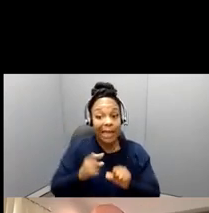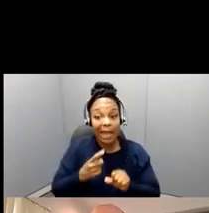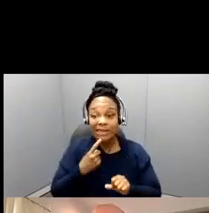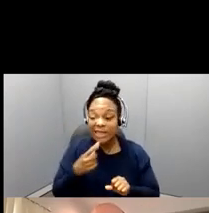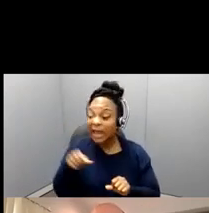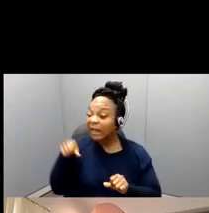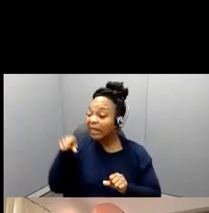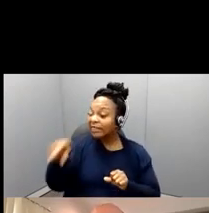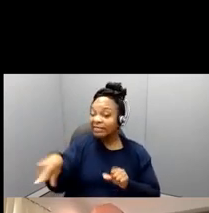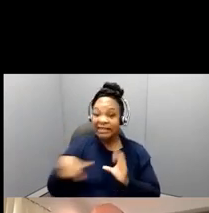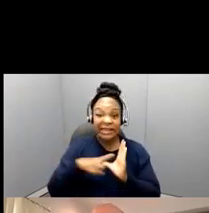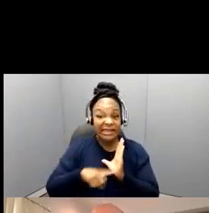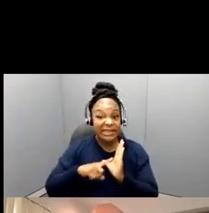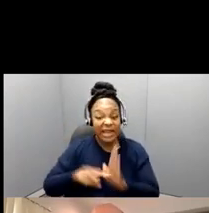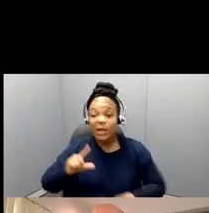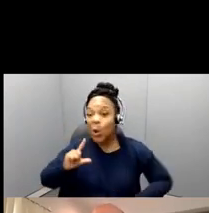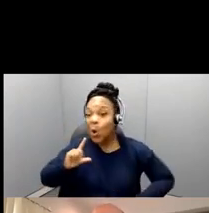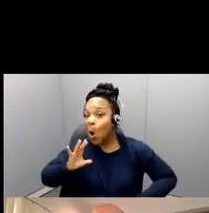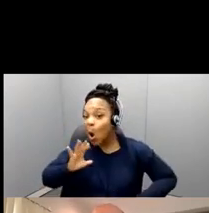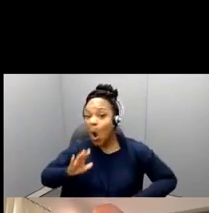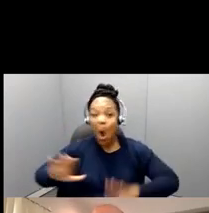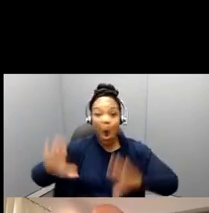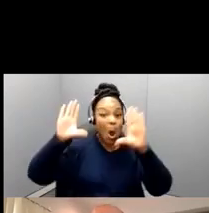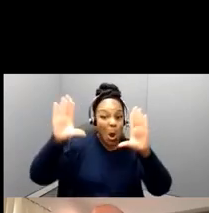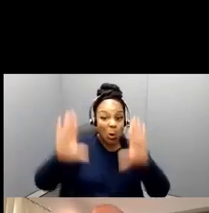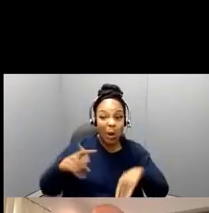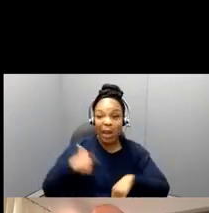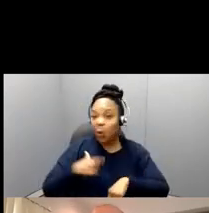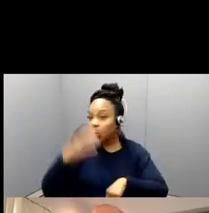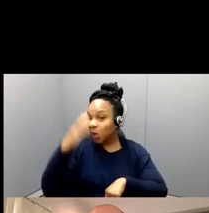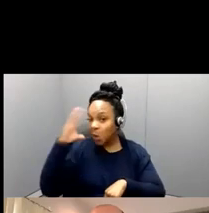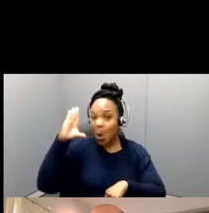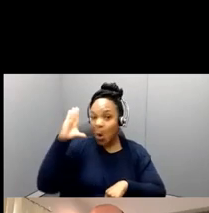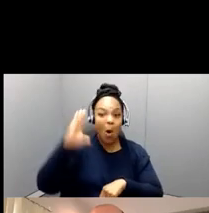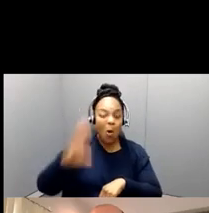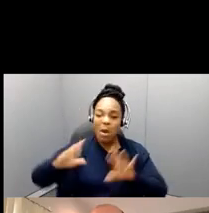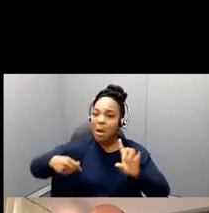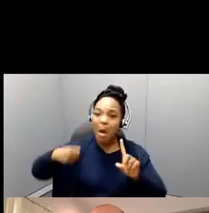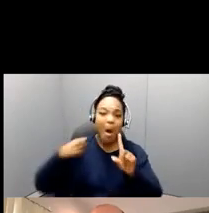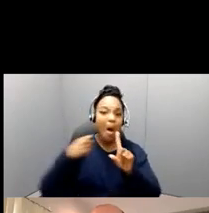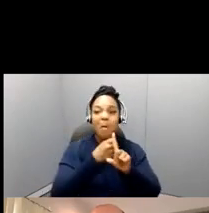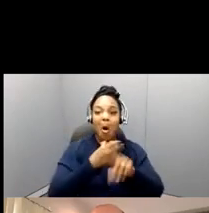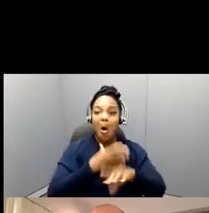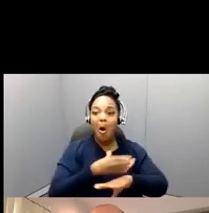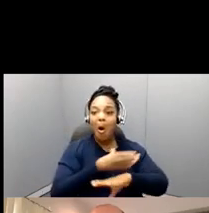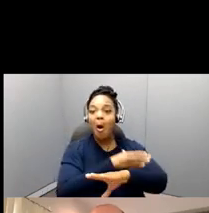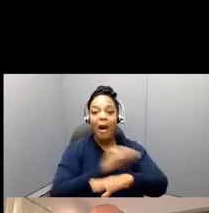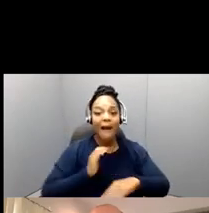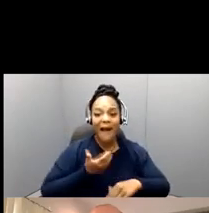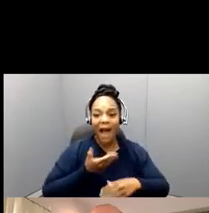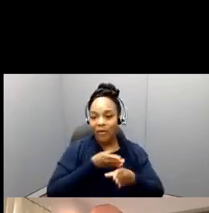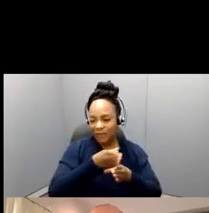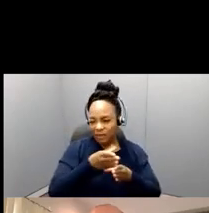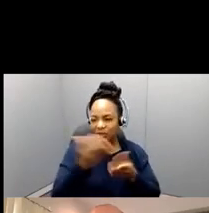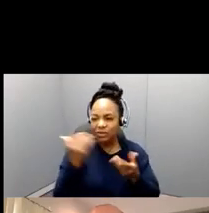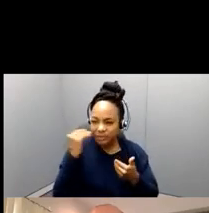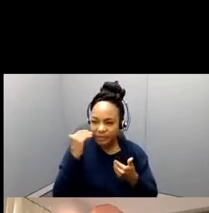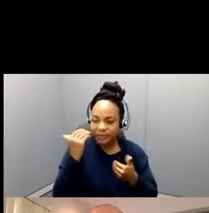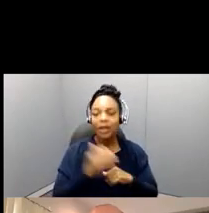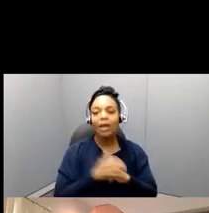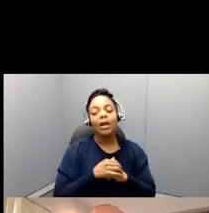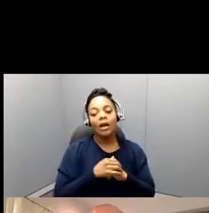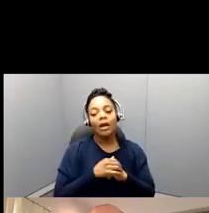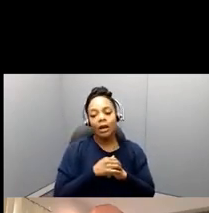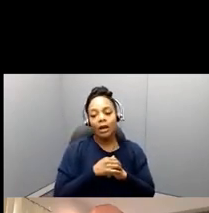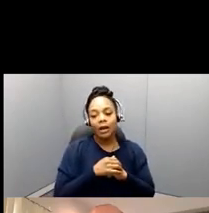this is great, this is, and we all know this is about to make a contribution to the field. Um, there are some tips, and I,